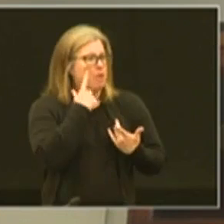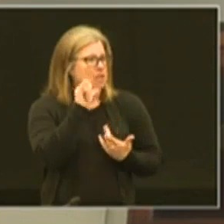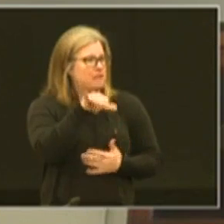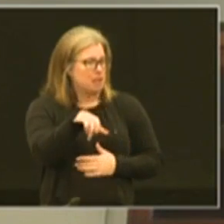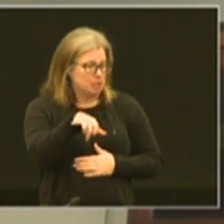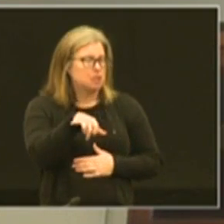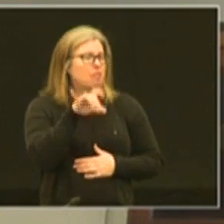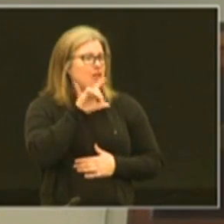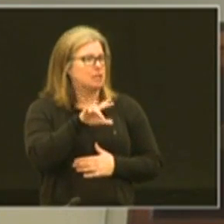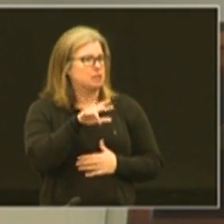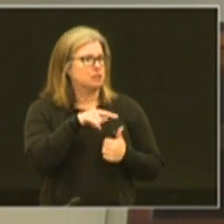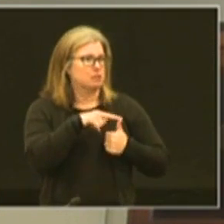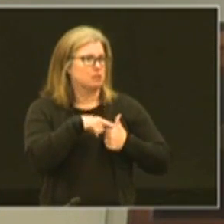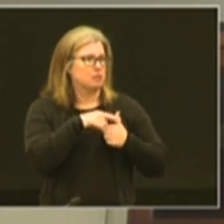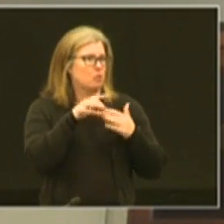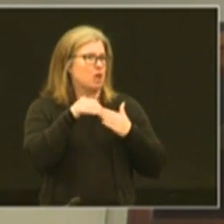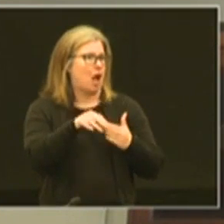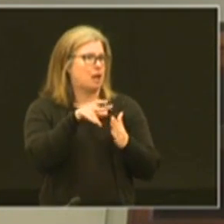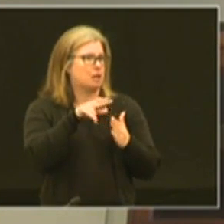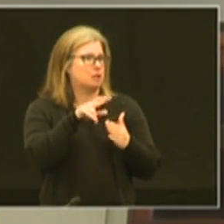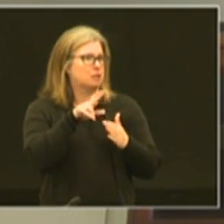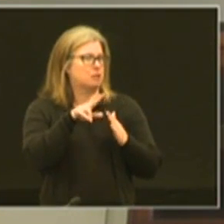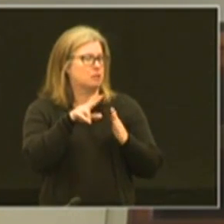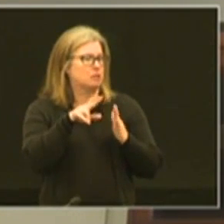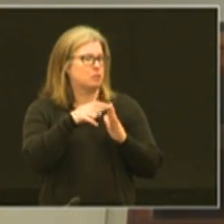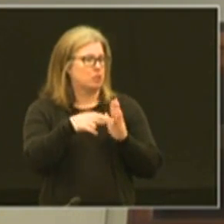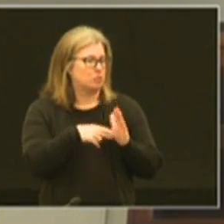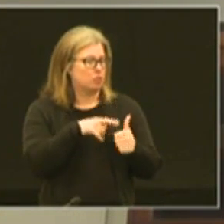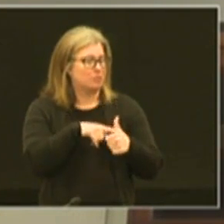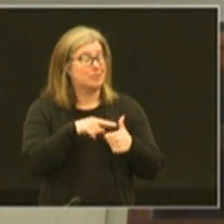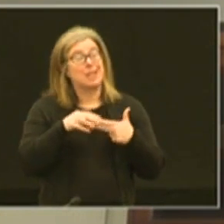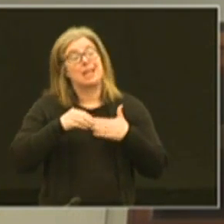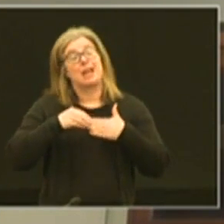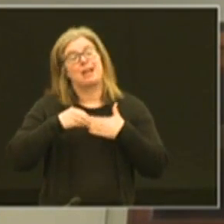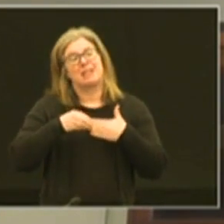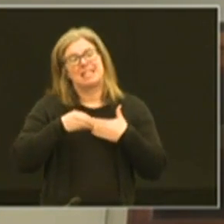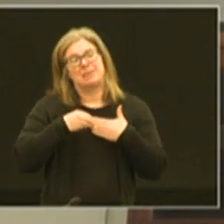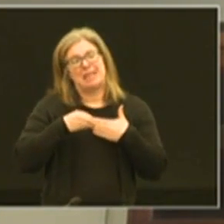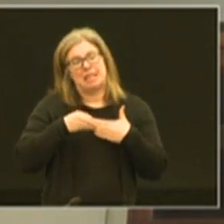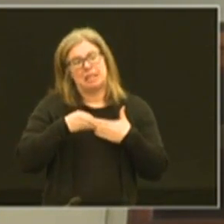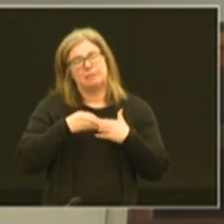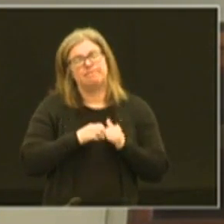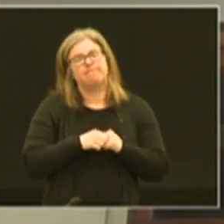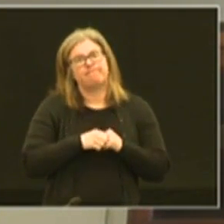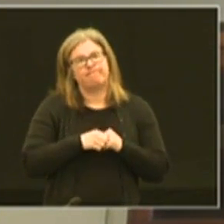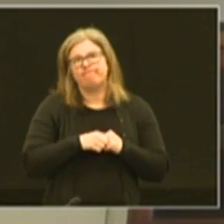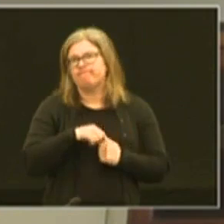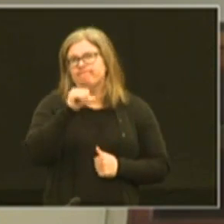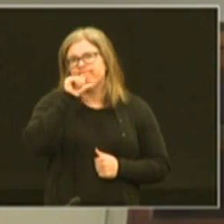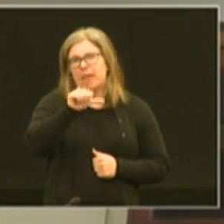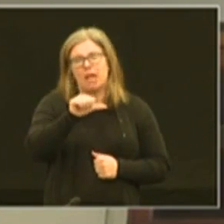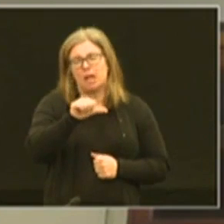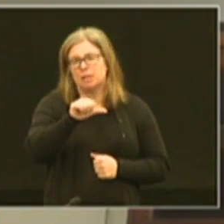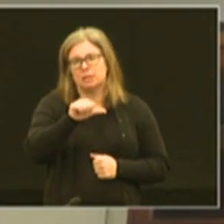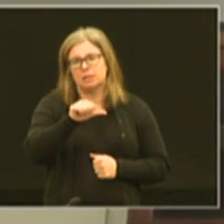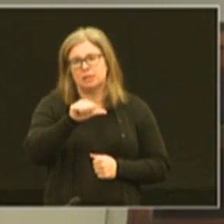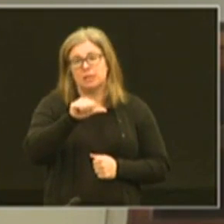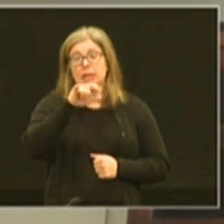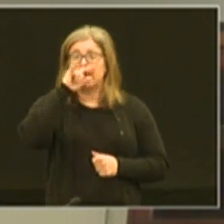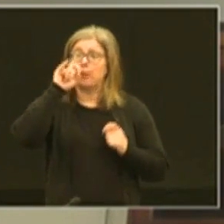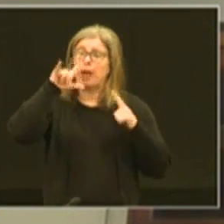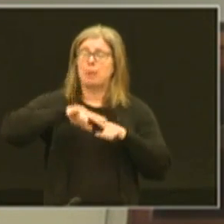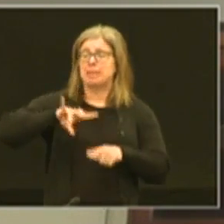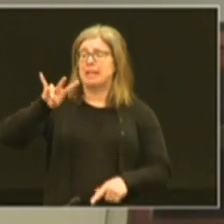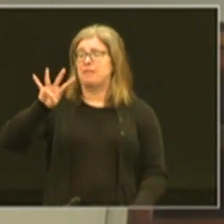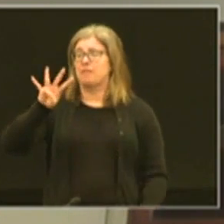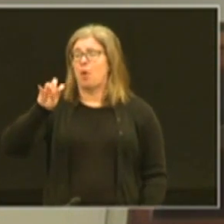this and so that's a guiding principle second guiding principles about flexibility so this is not a a kid wakes up